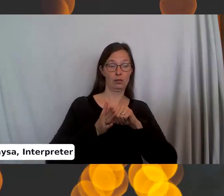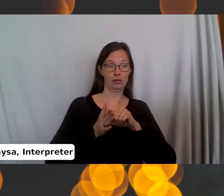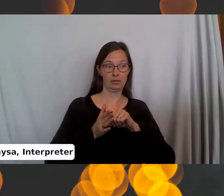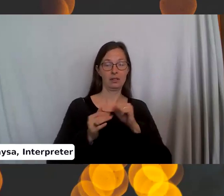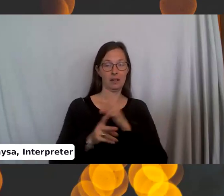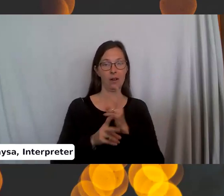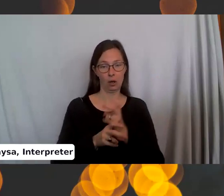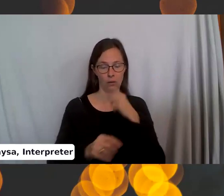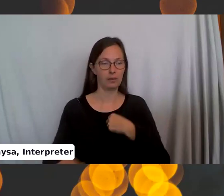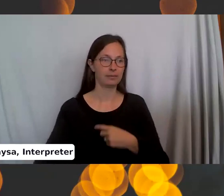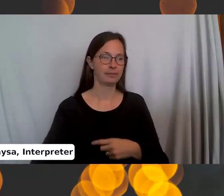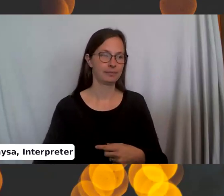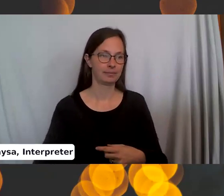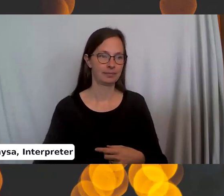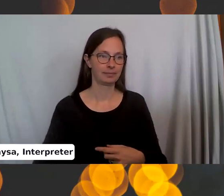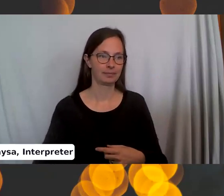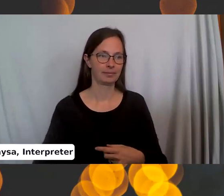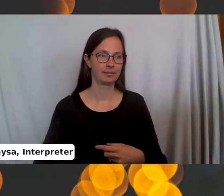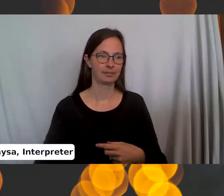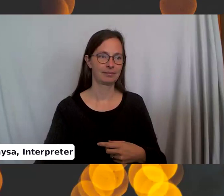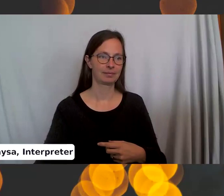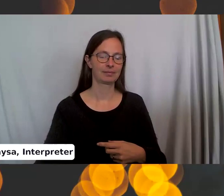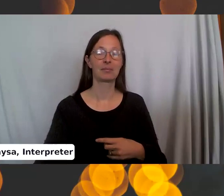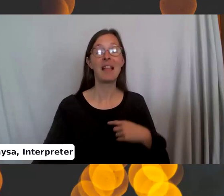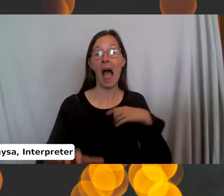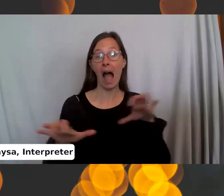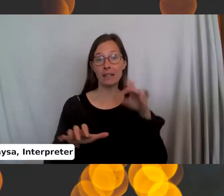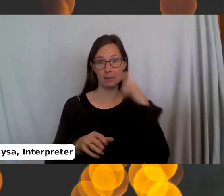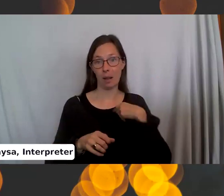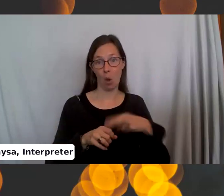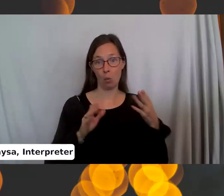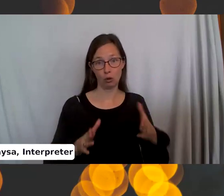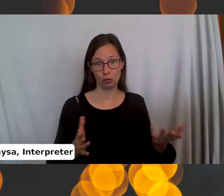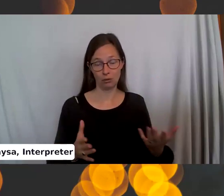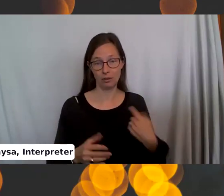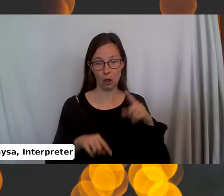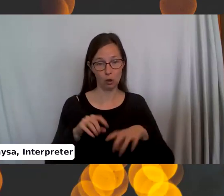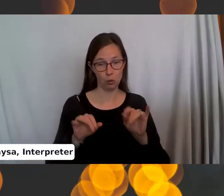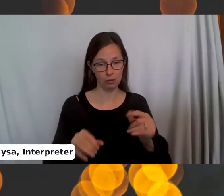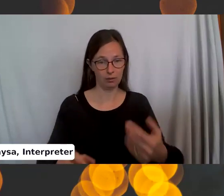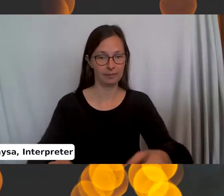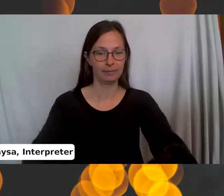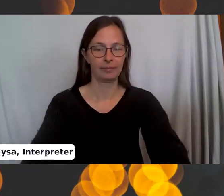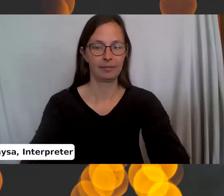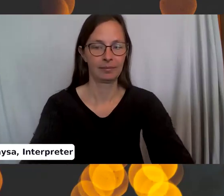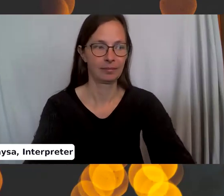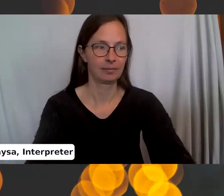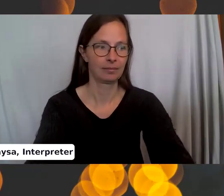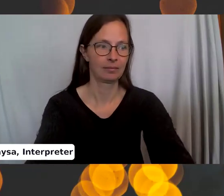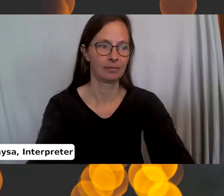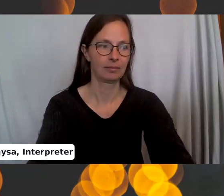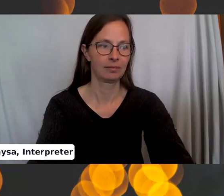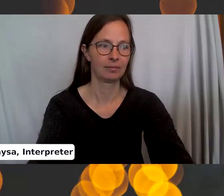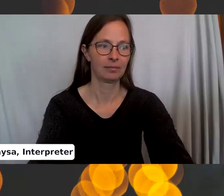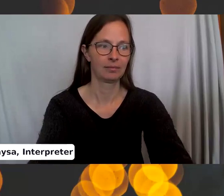very hard for me. I, I, I did it because I was a quitter. couldn't do it. No, but